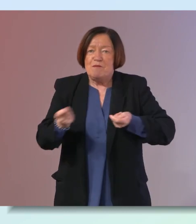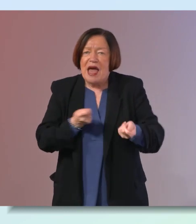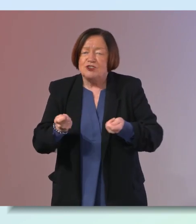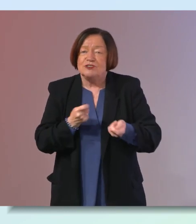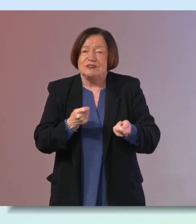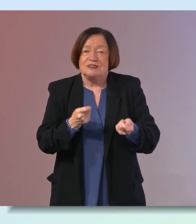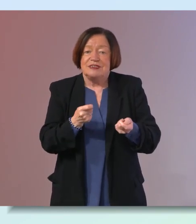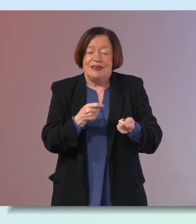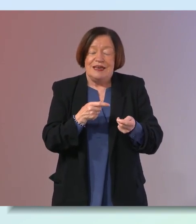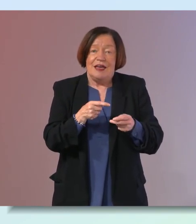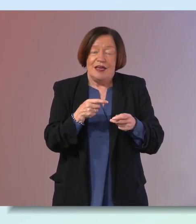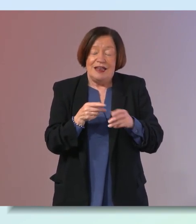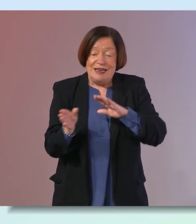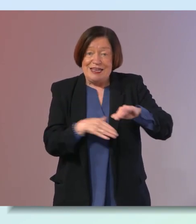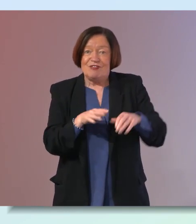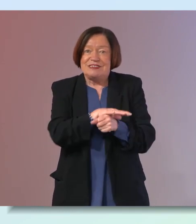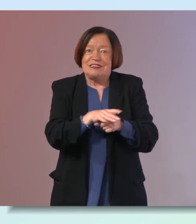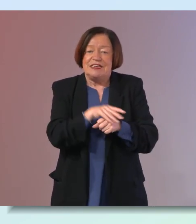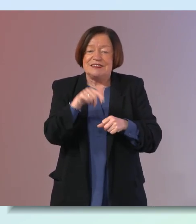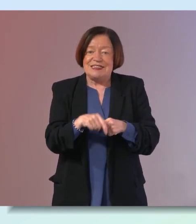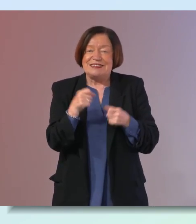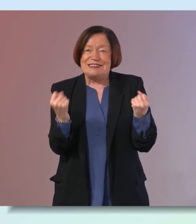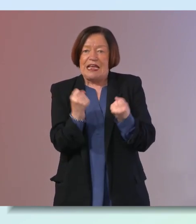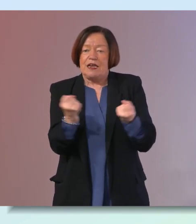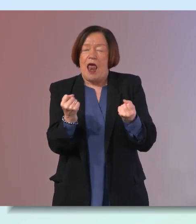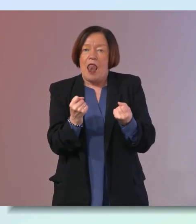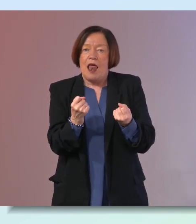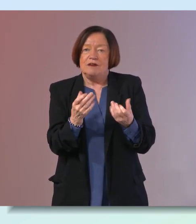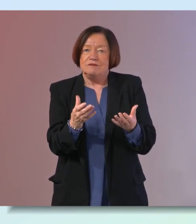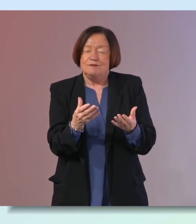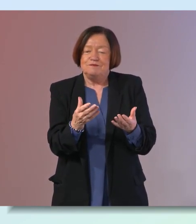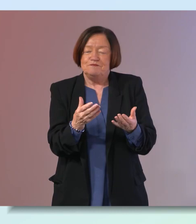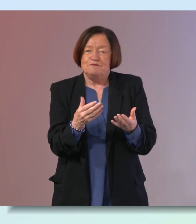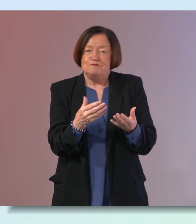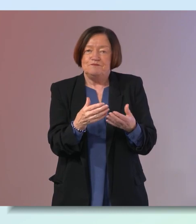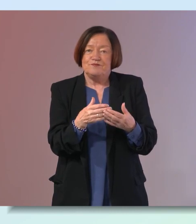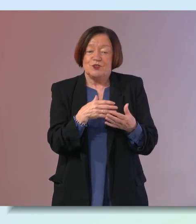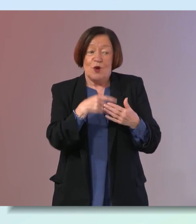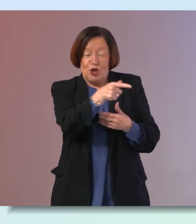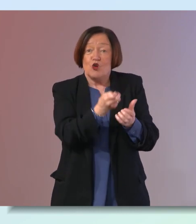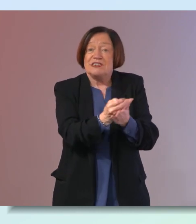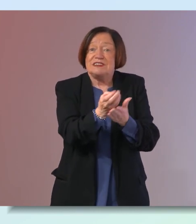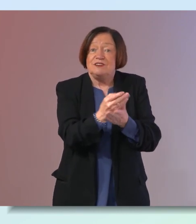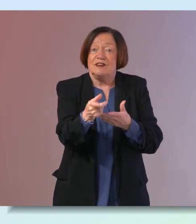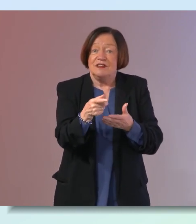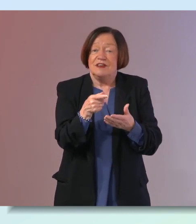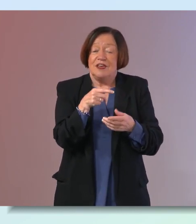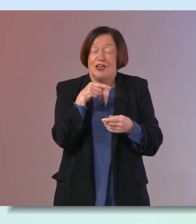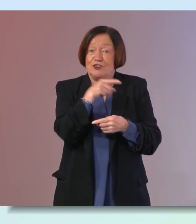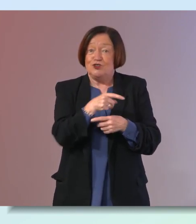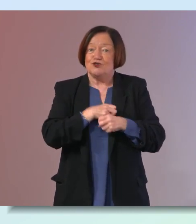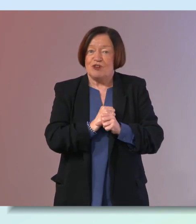get out of the situation it's this signal we get that this ain't right you know what you're describing is kind of eustress